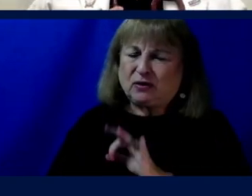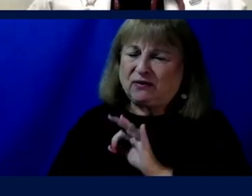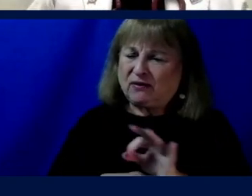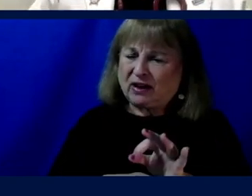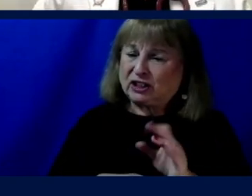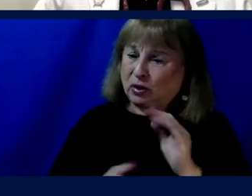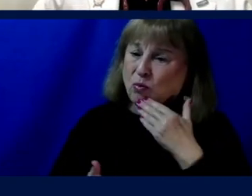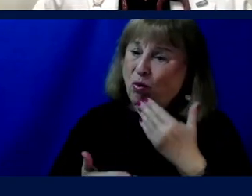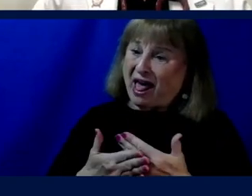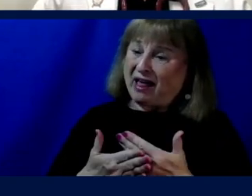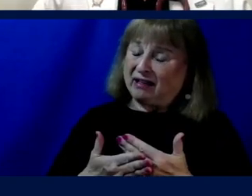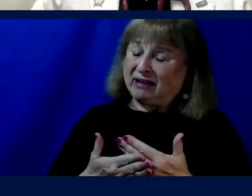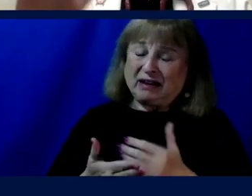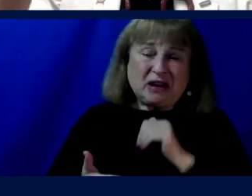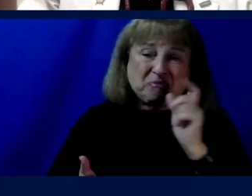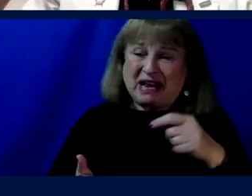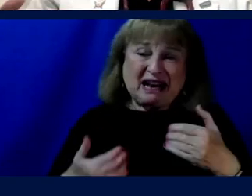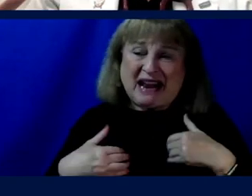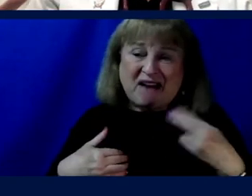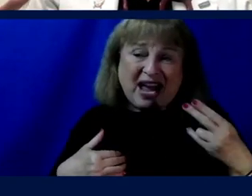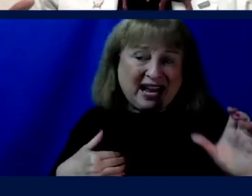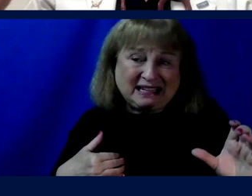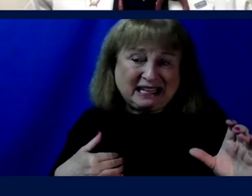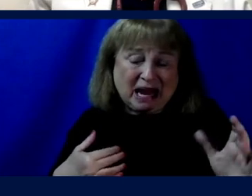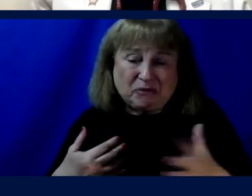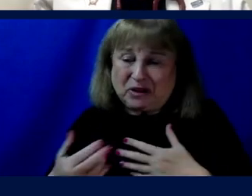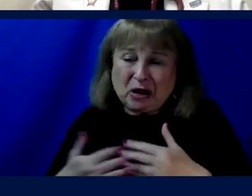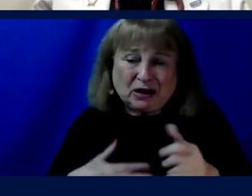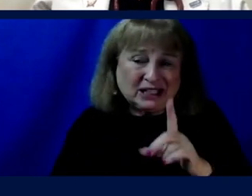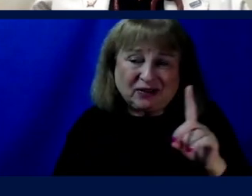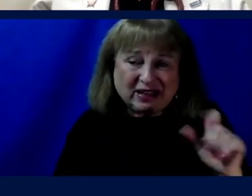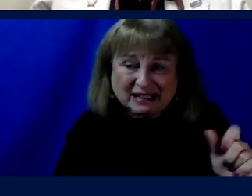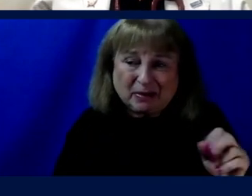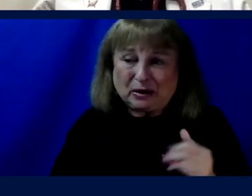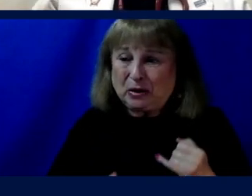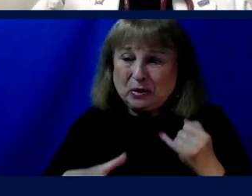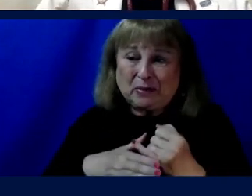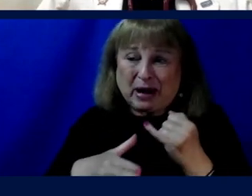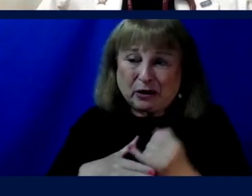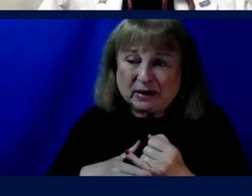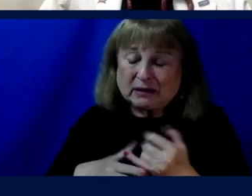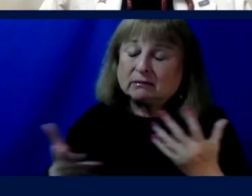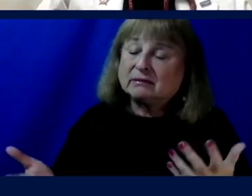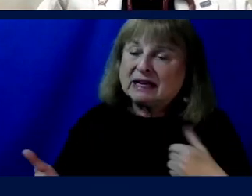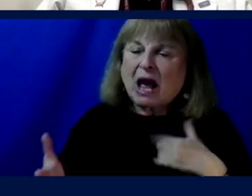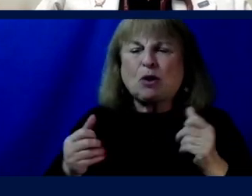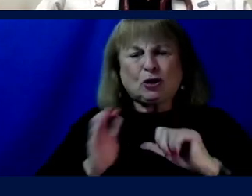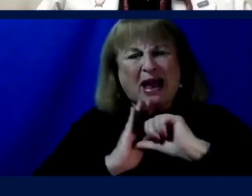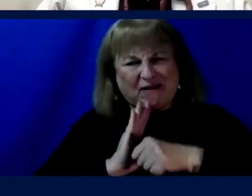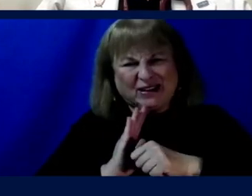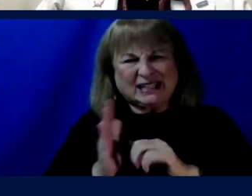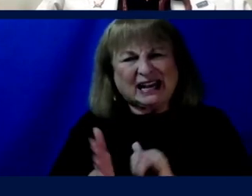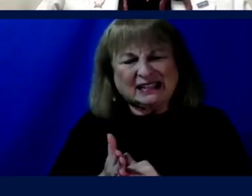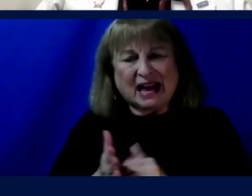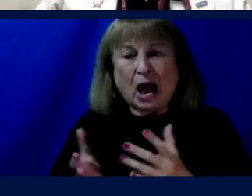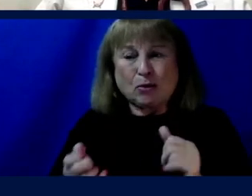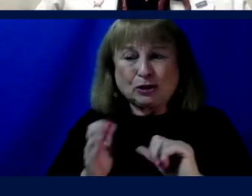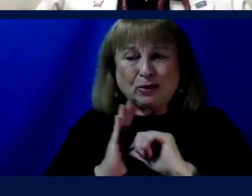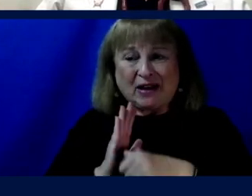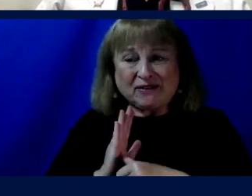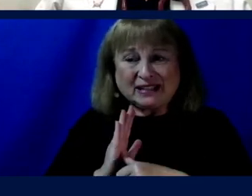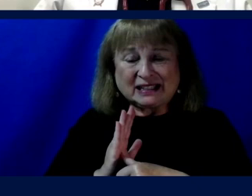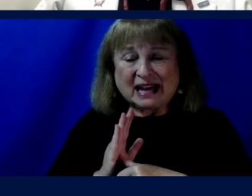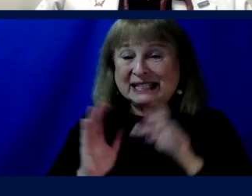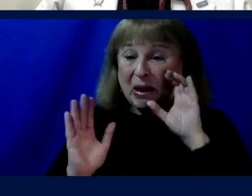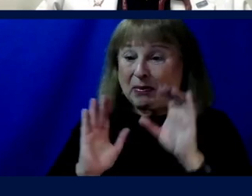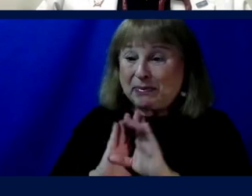well, you may not be handicapped regardless of disability or impairment. So I want to emphasize that. I also want to emphasize that